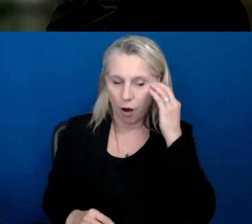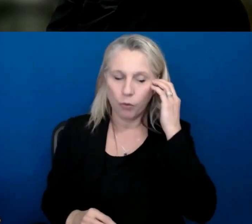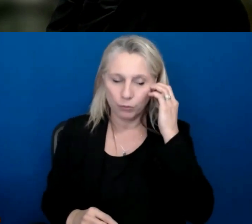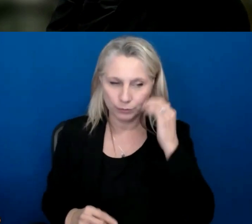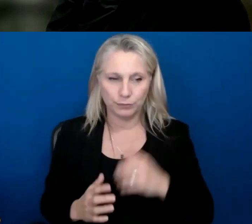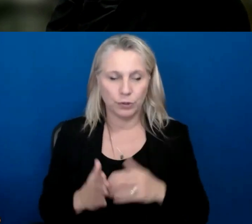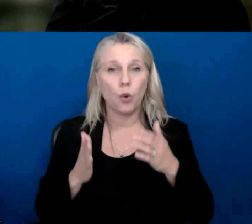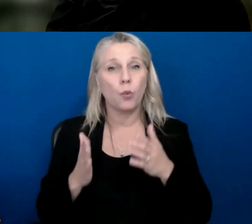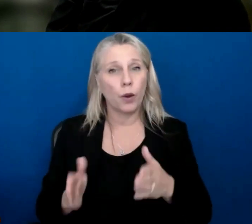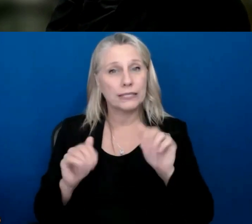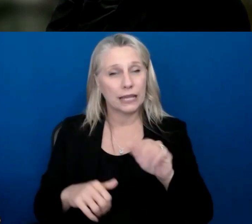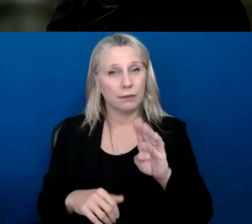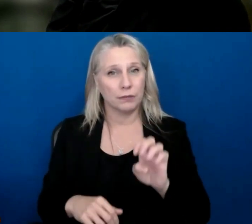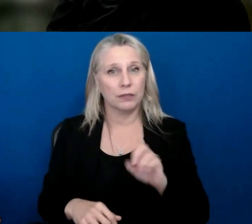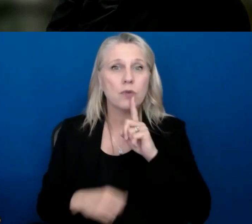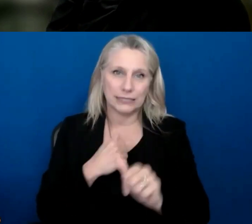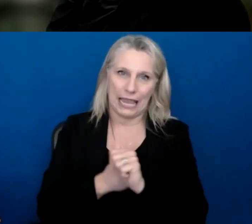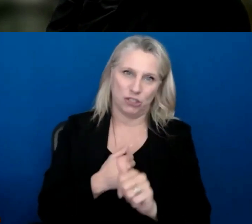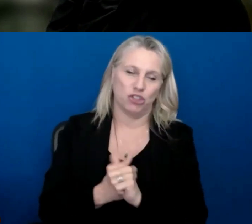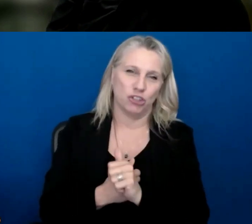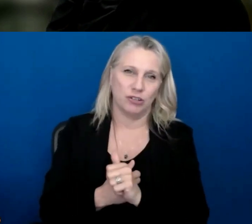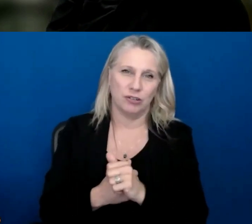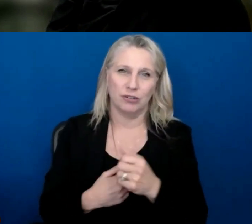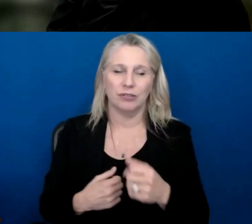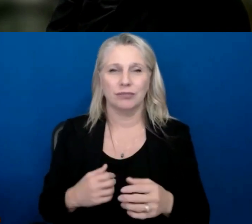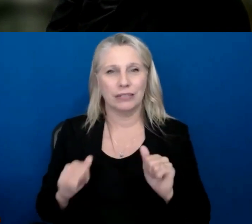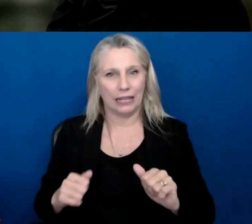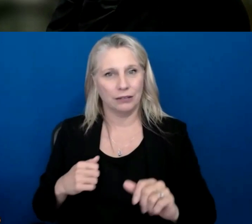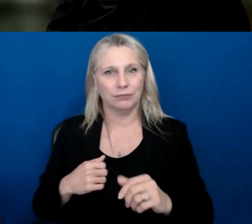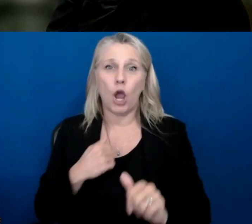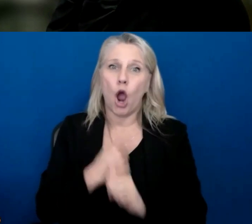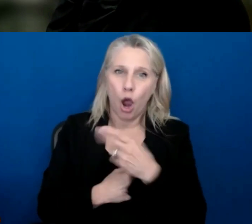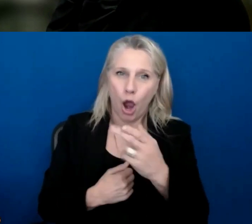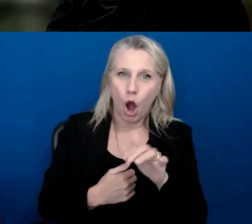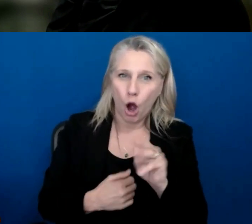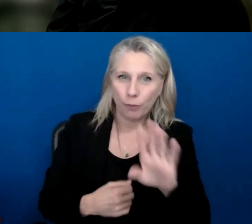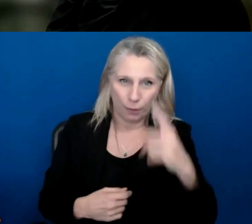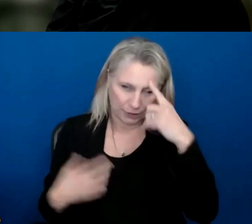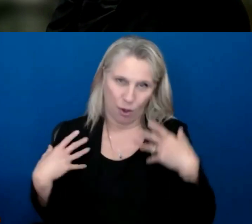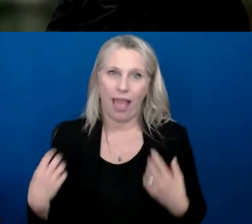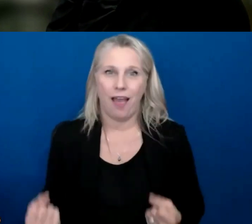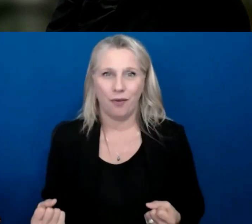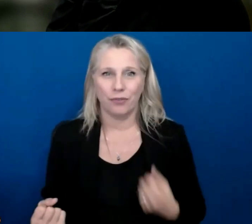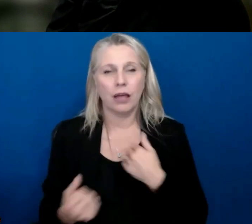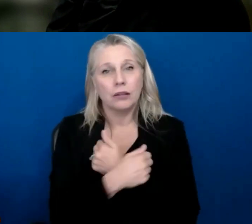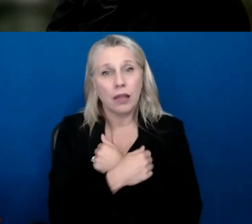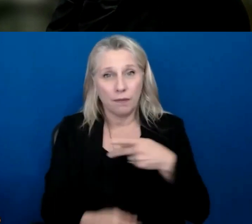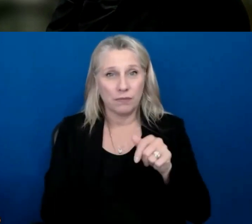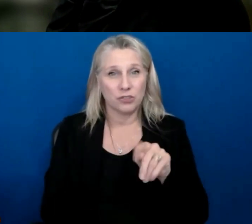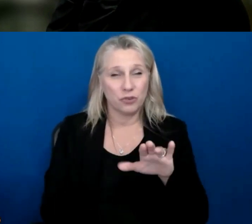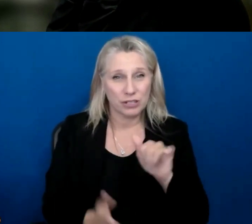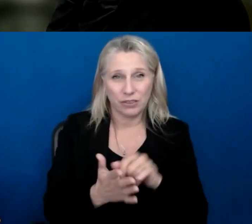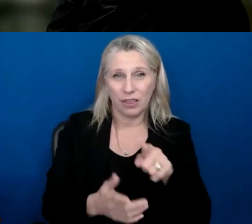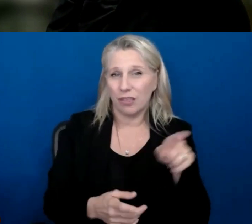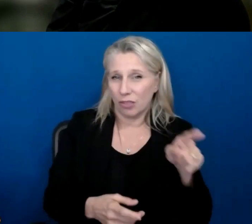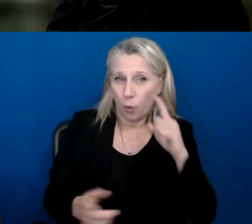ways that it can be a real danger and a real harm to their mental health. So I love that Patricia, that recognizing they're, they're on it and